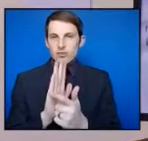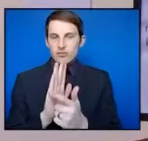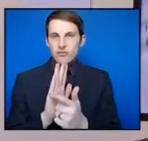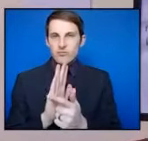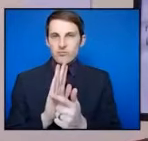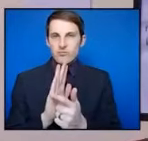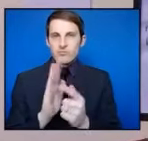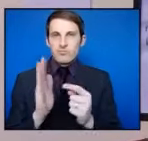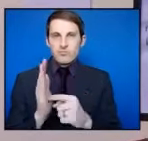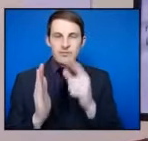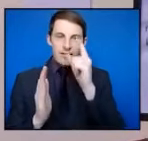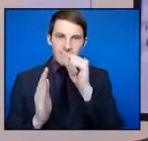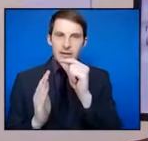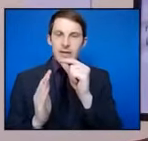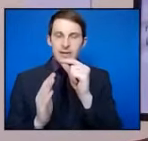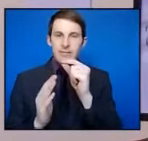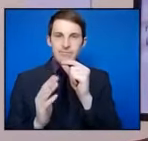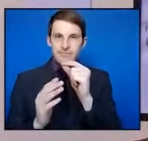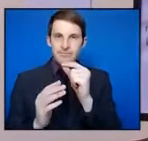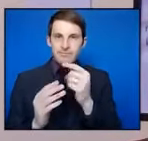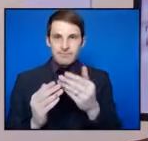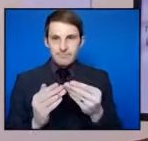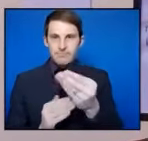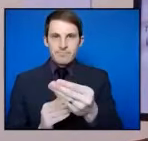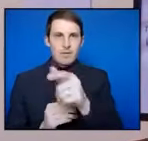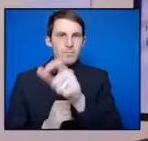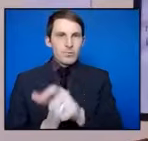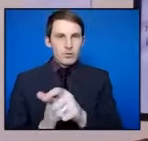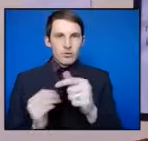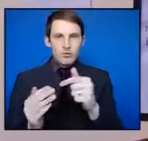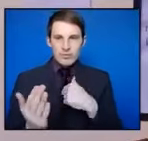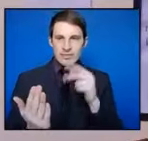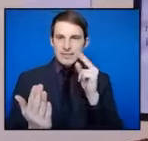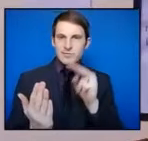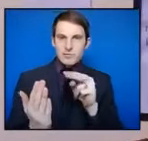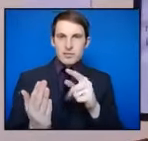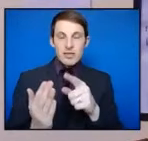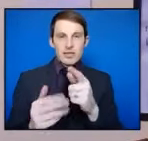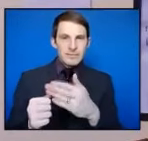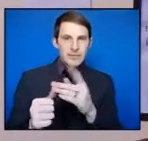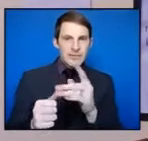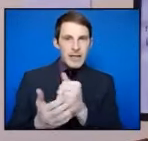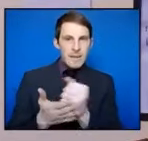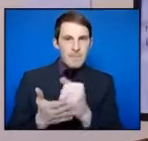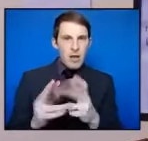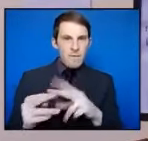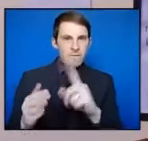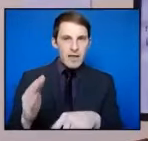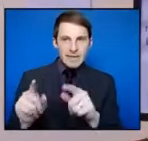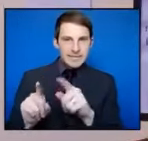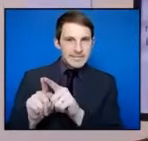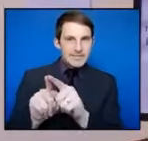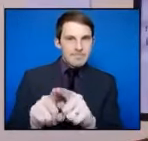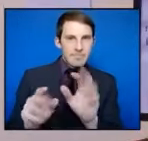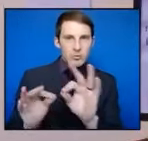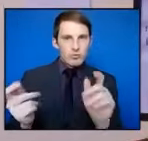imposed on an individual. And so we have really watched that. So the change of the volumes of the fines hasn't changed. And as I we always come back to